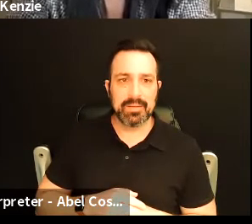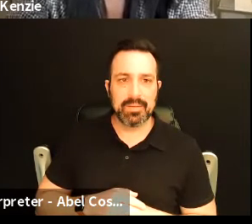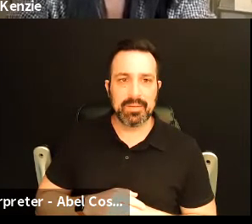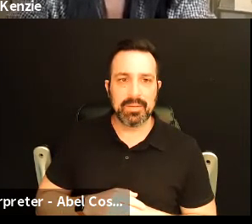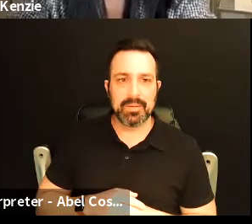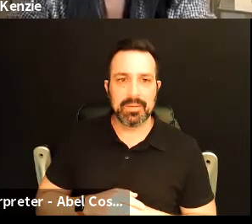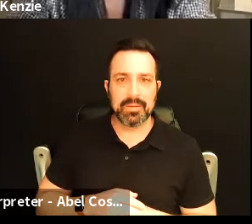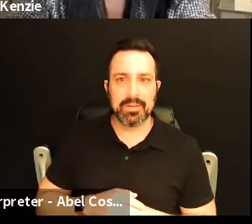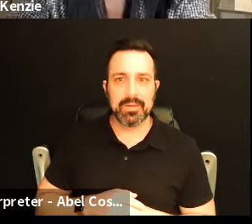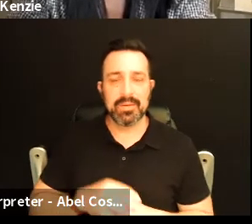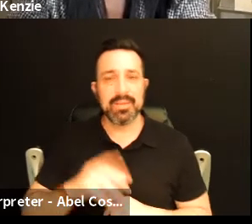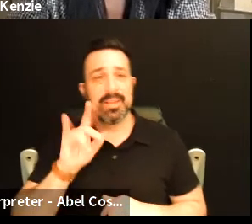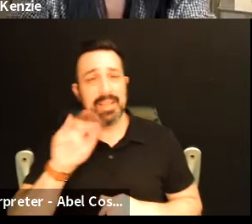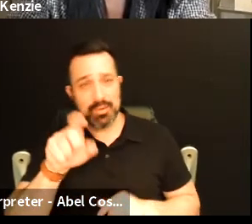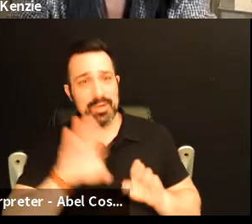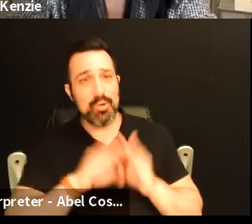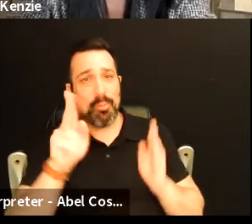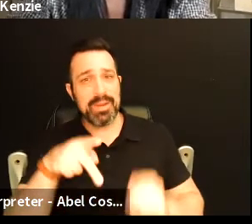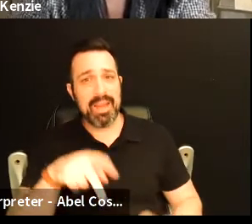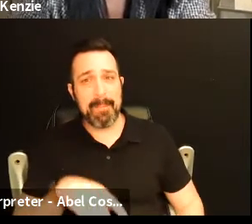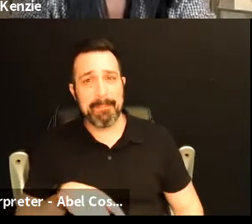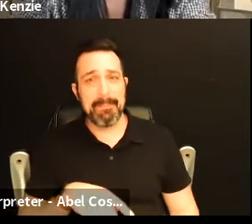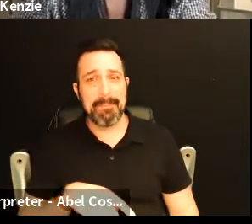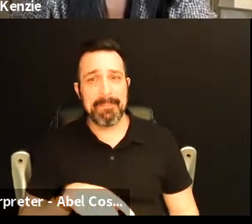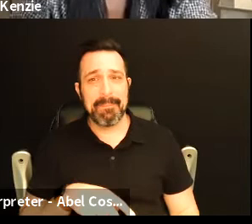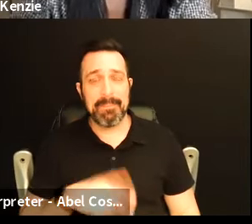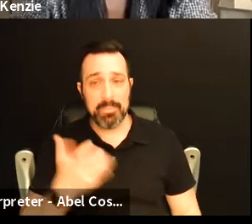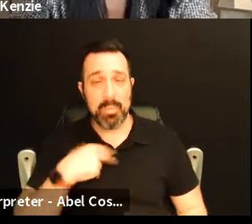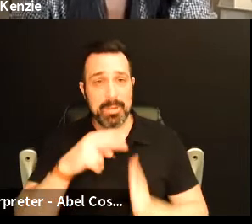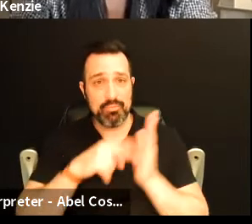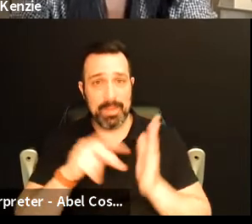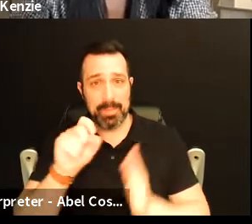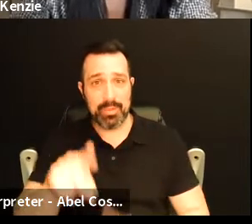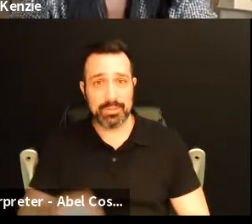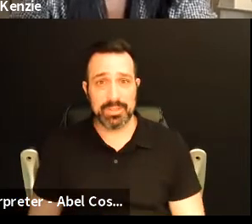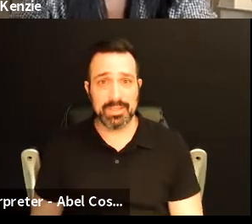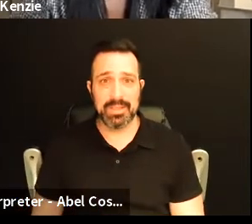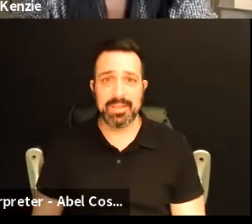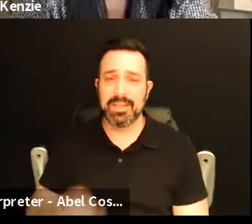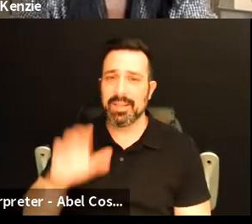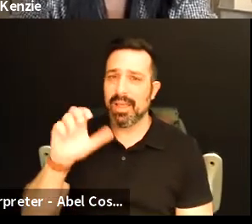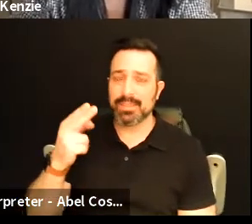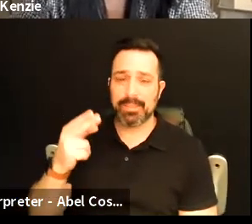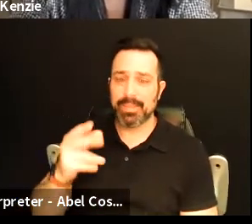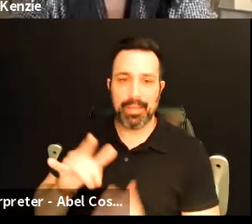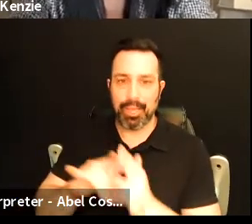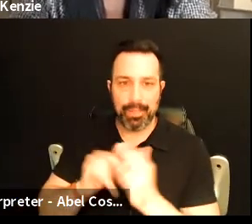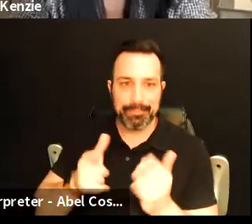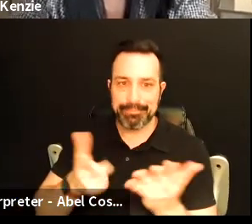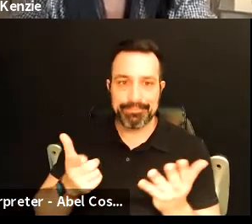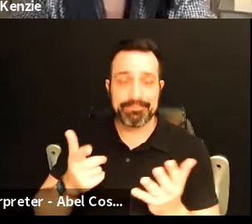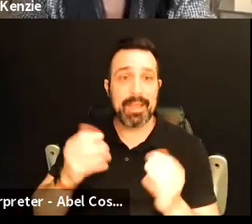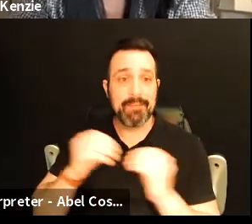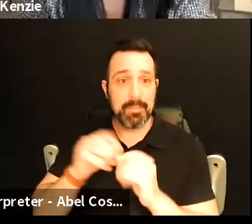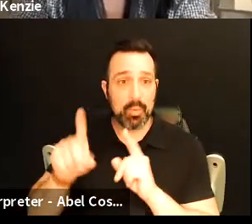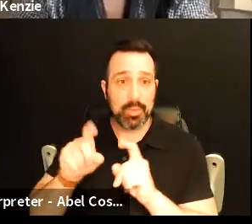i'll read the question though if you want it i lost it so any were there any other questions